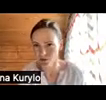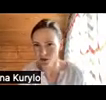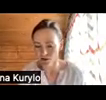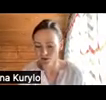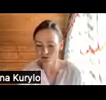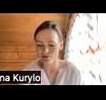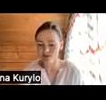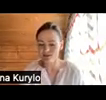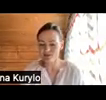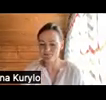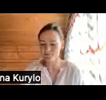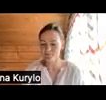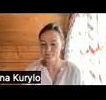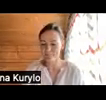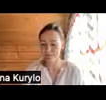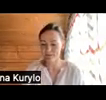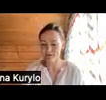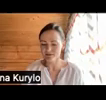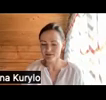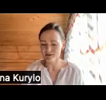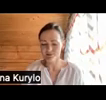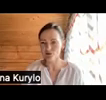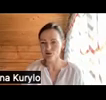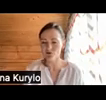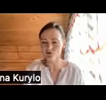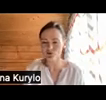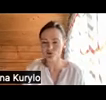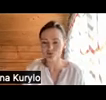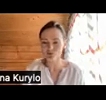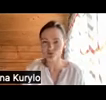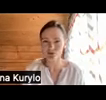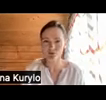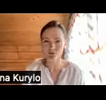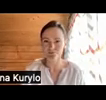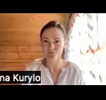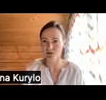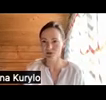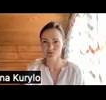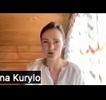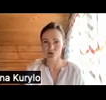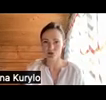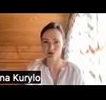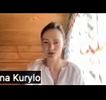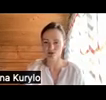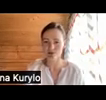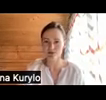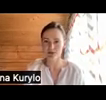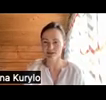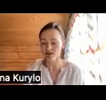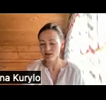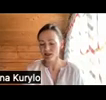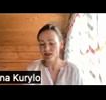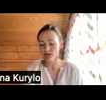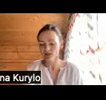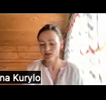that are visible and sometimes invisible to start with i would like to get back